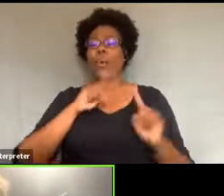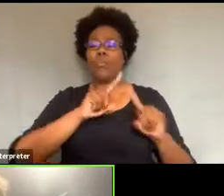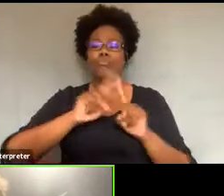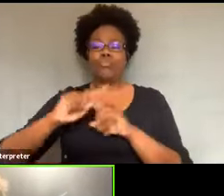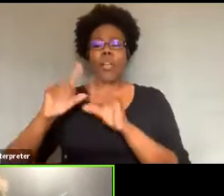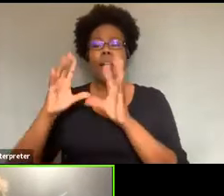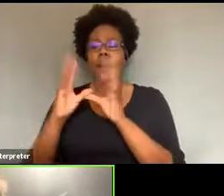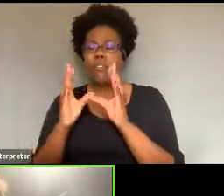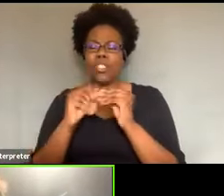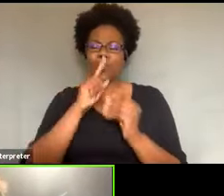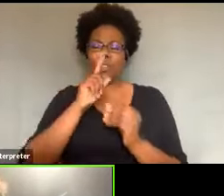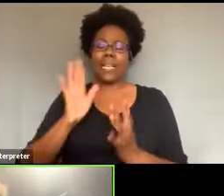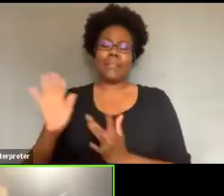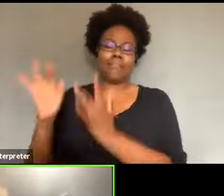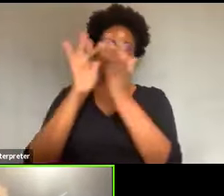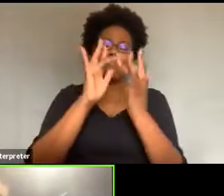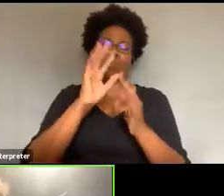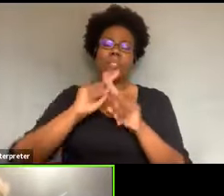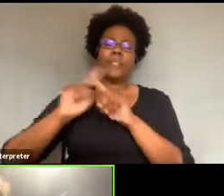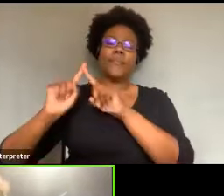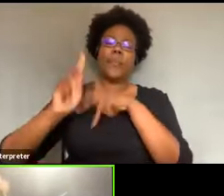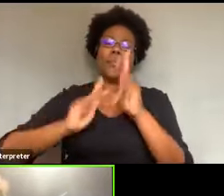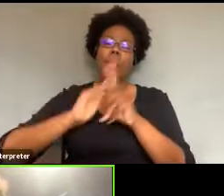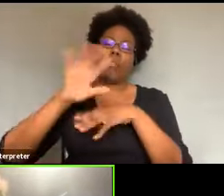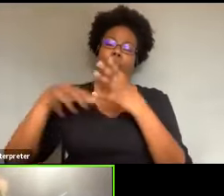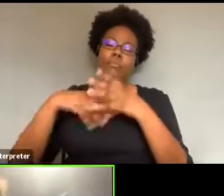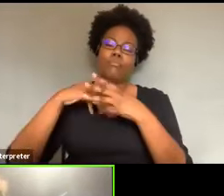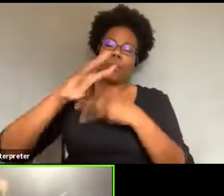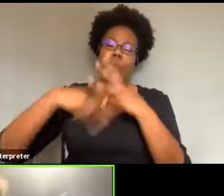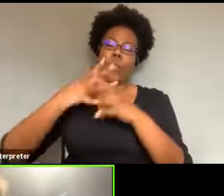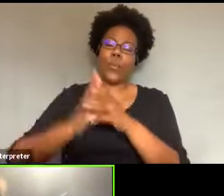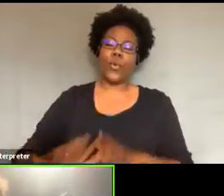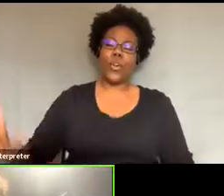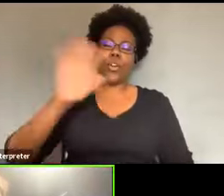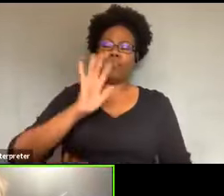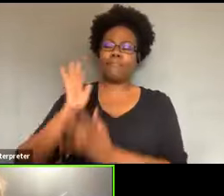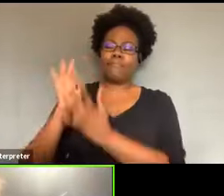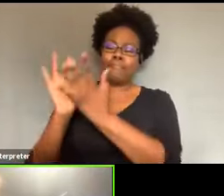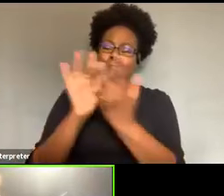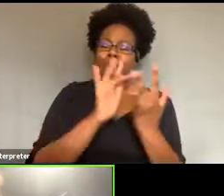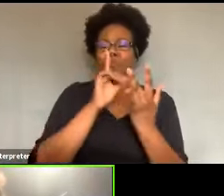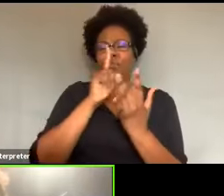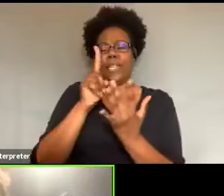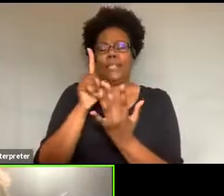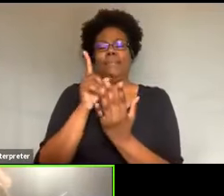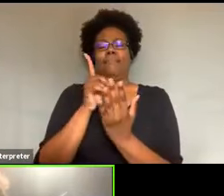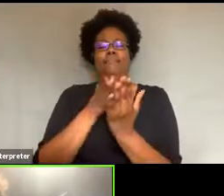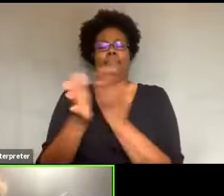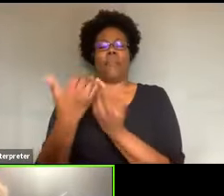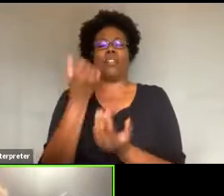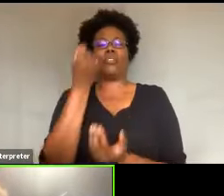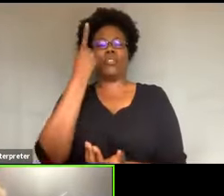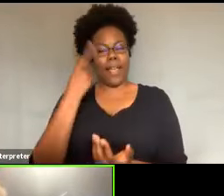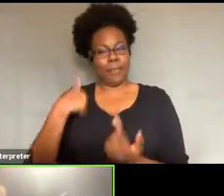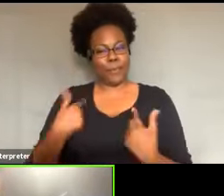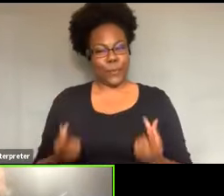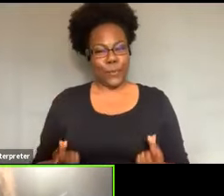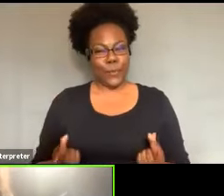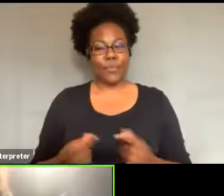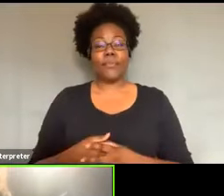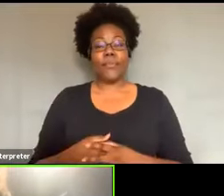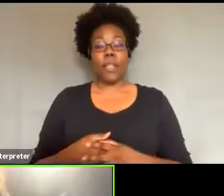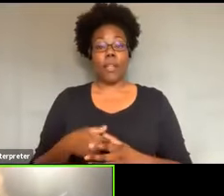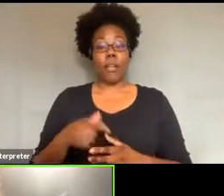worldwide that I began to really understand what I was doing. And we started off by calling it